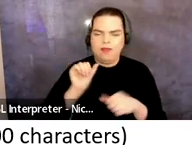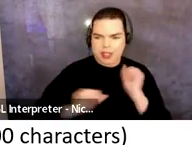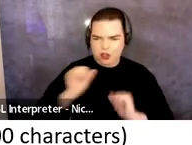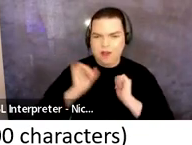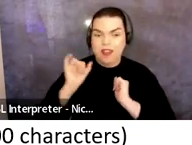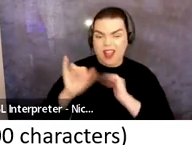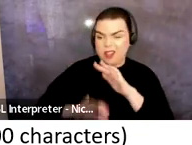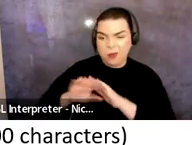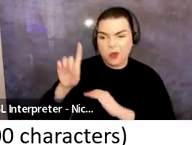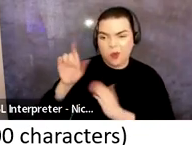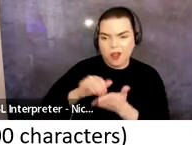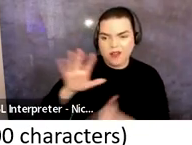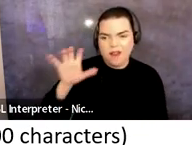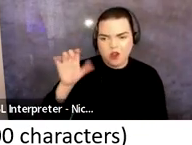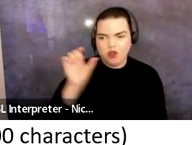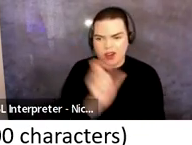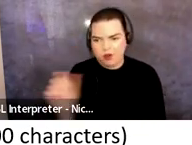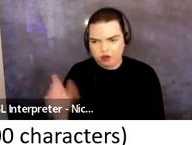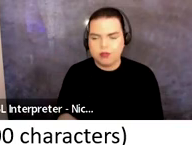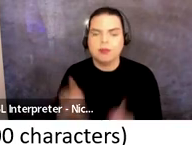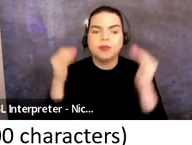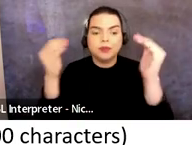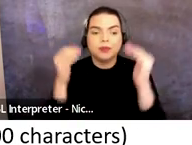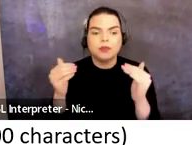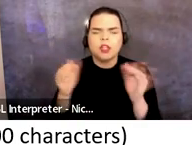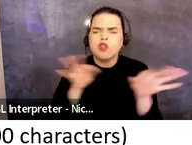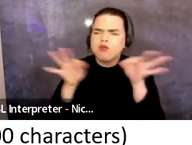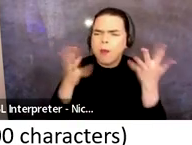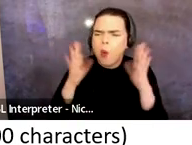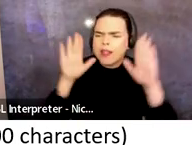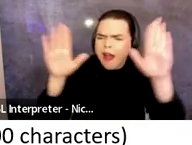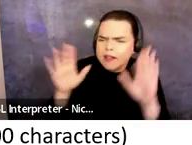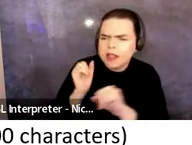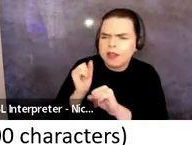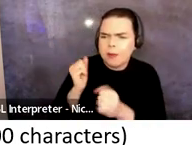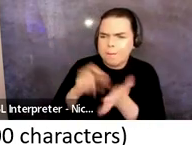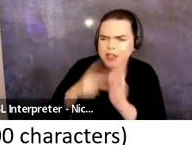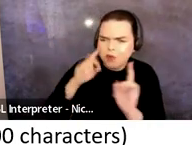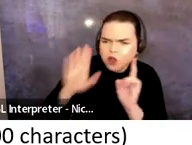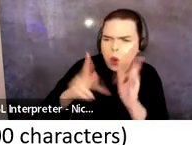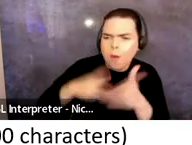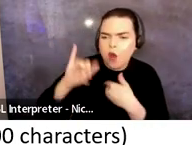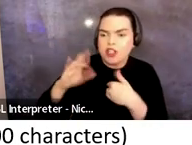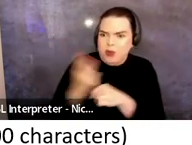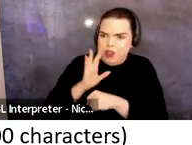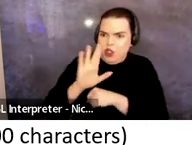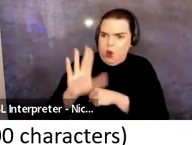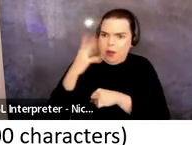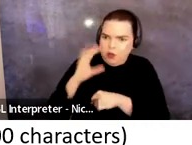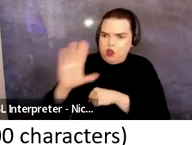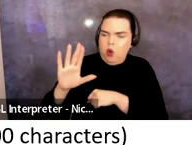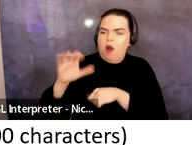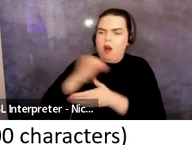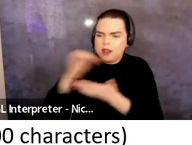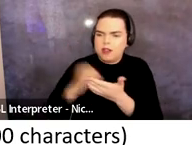Please describe what excellence means for this project as defined by your artistic practice. What is your